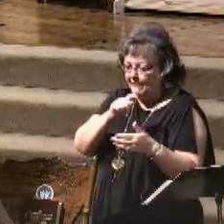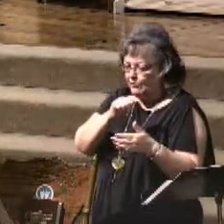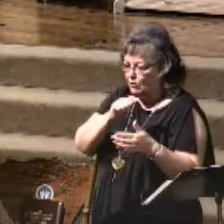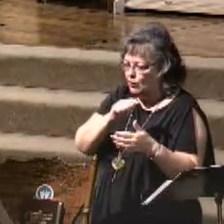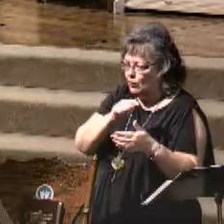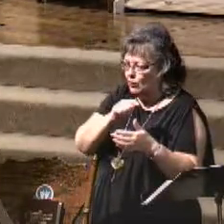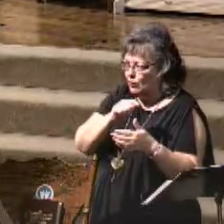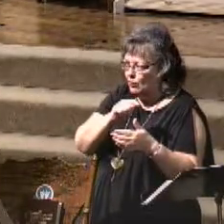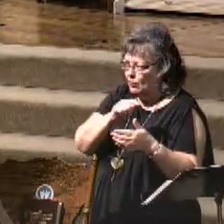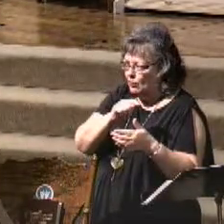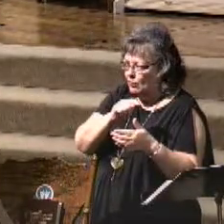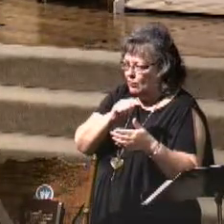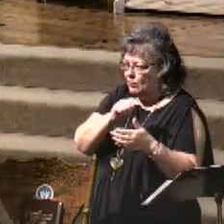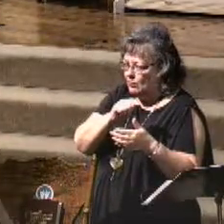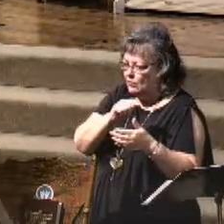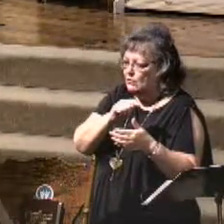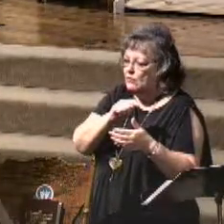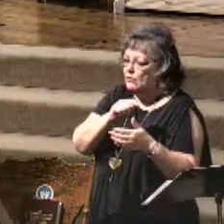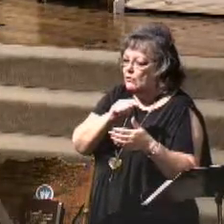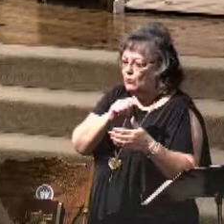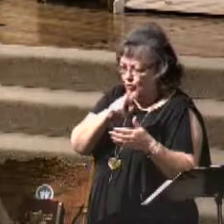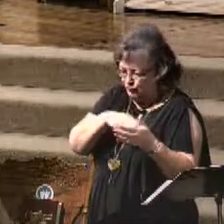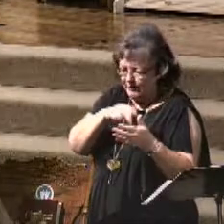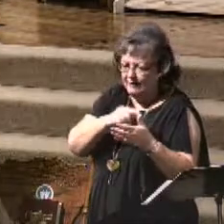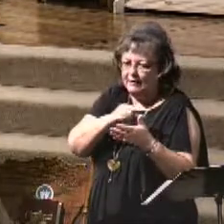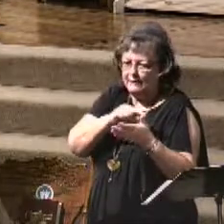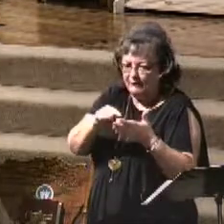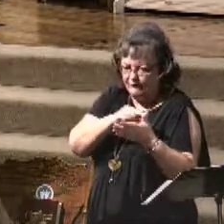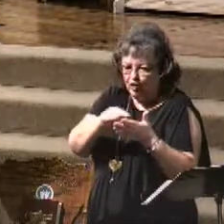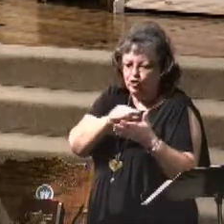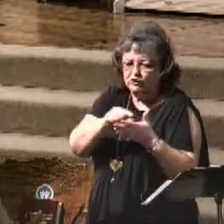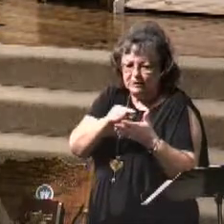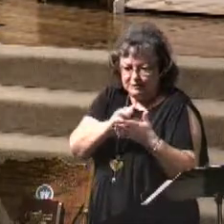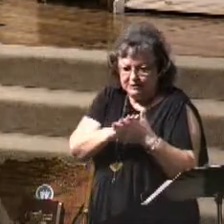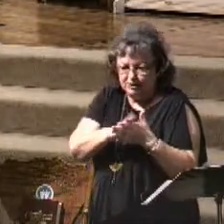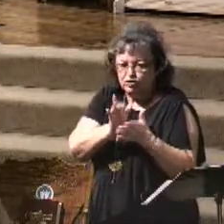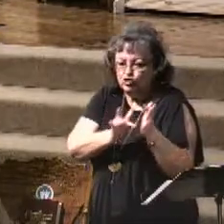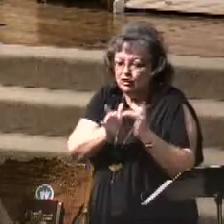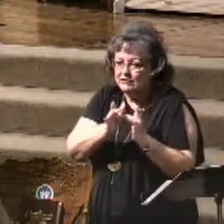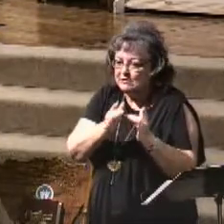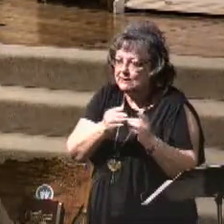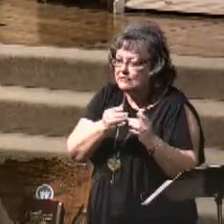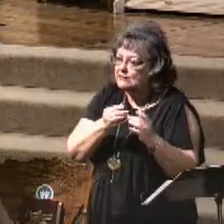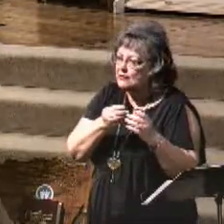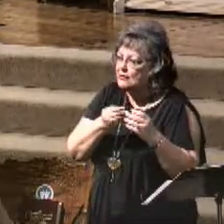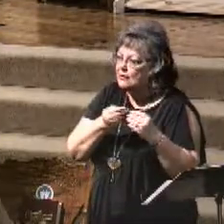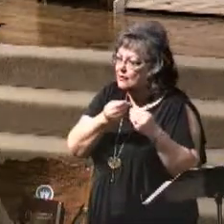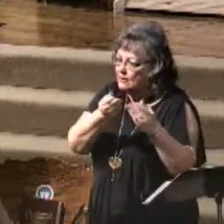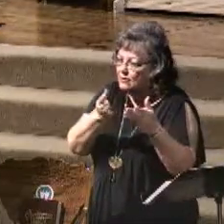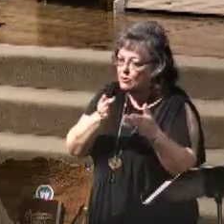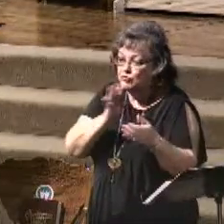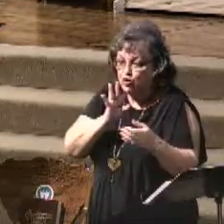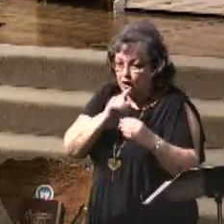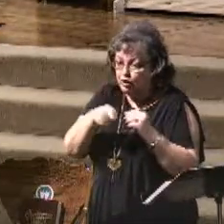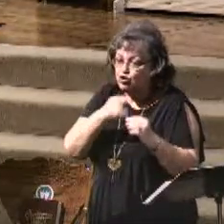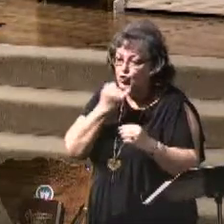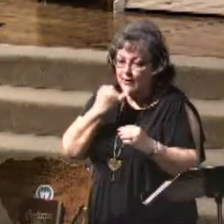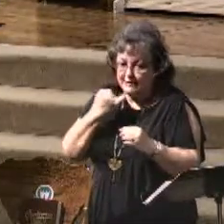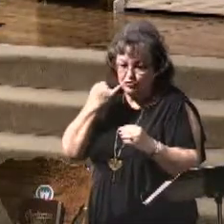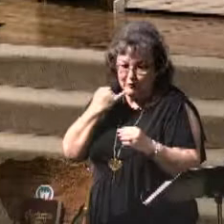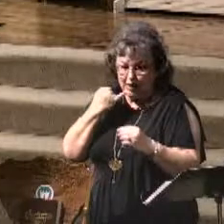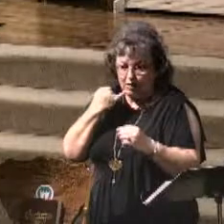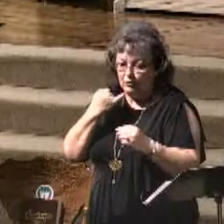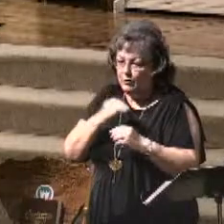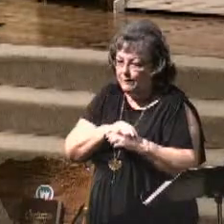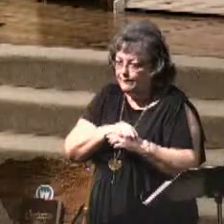in the Gospel of Matthew that Jesus gave, speaking to Israel. Speaking